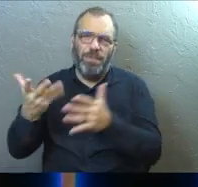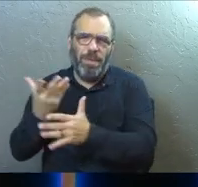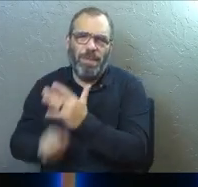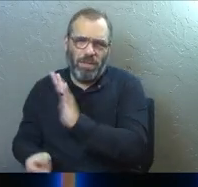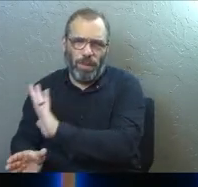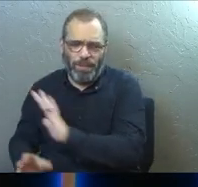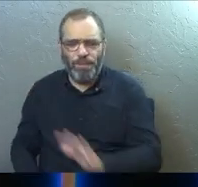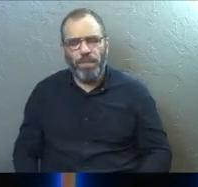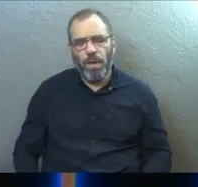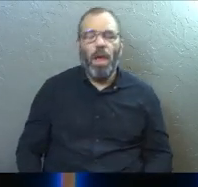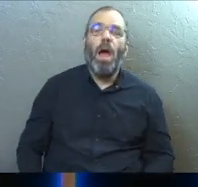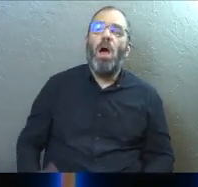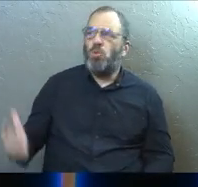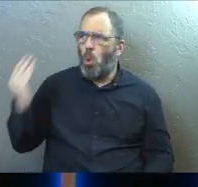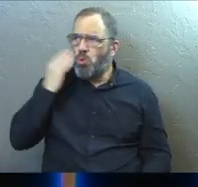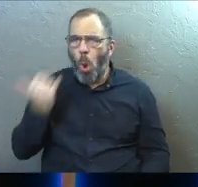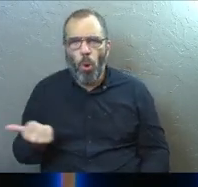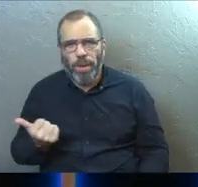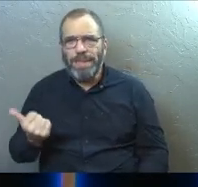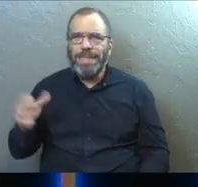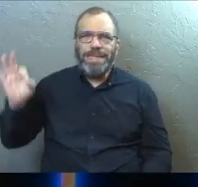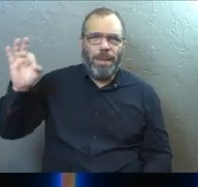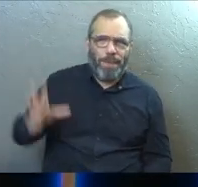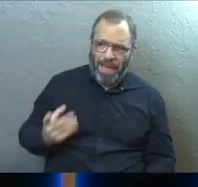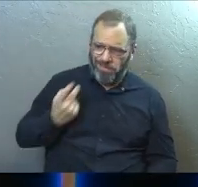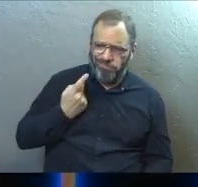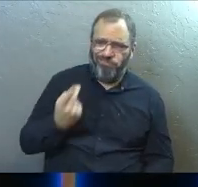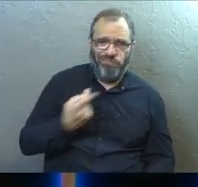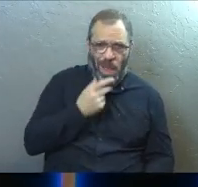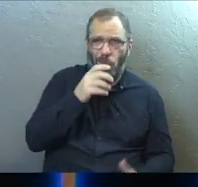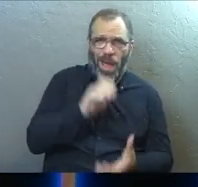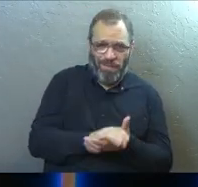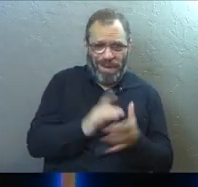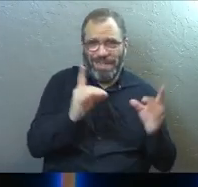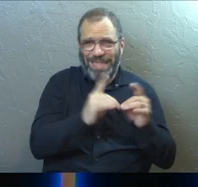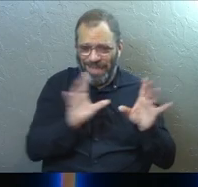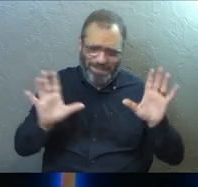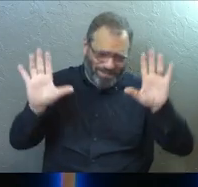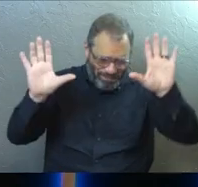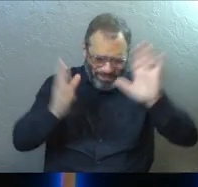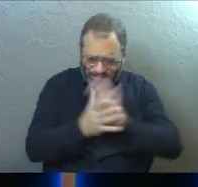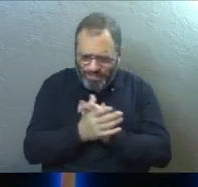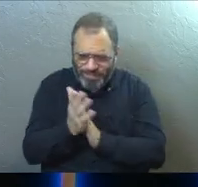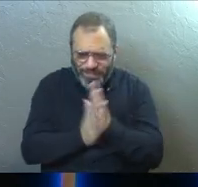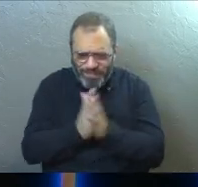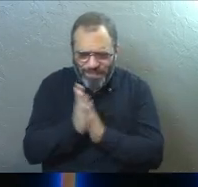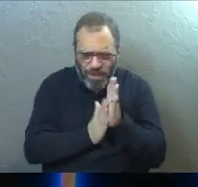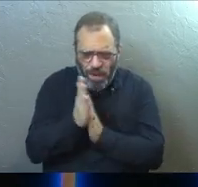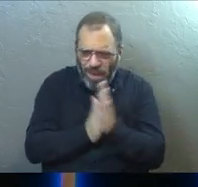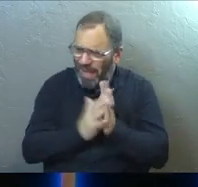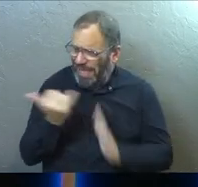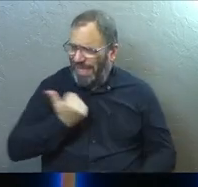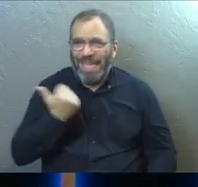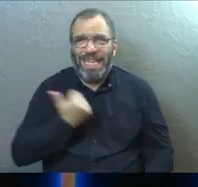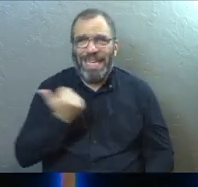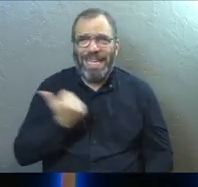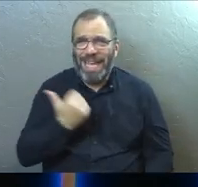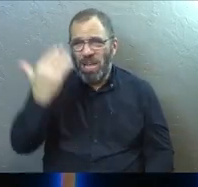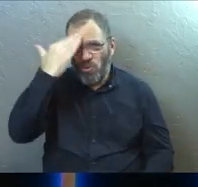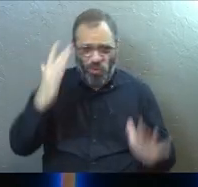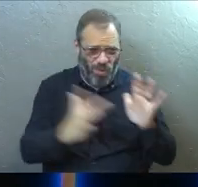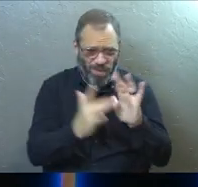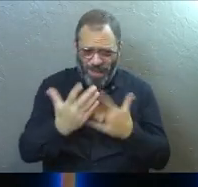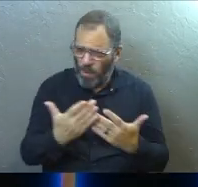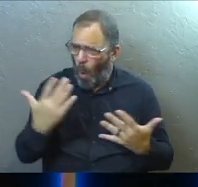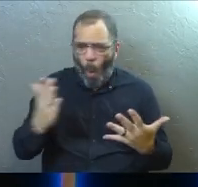anymore, but we got to know him. He kind of pastored the two of us when we were dating. And this incredible guy who like knew the